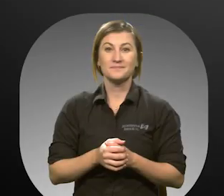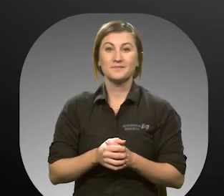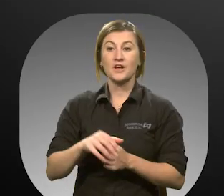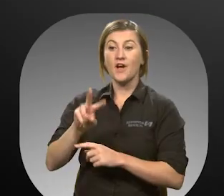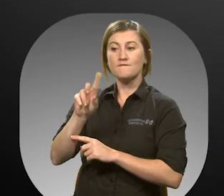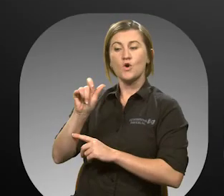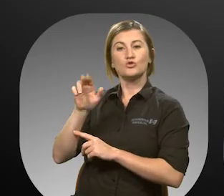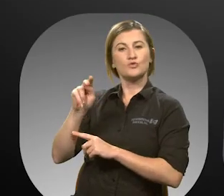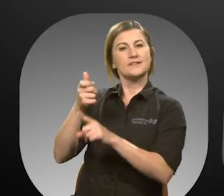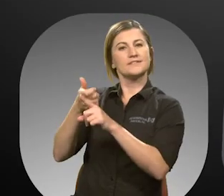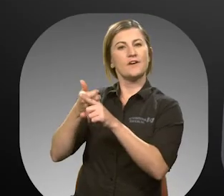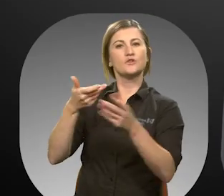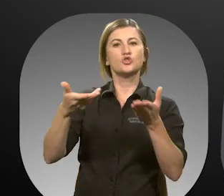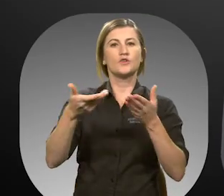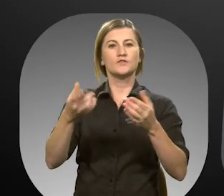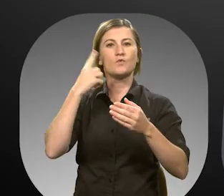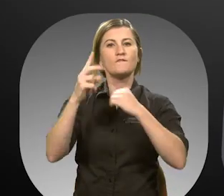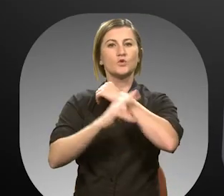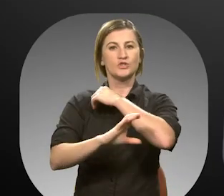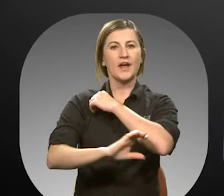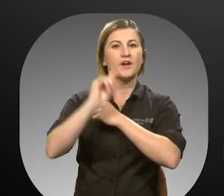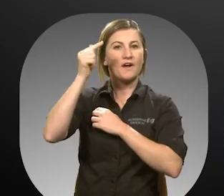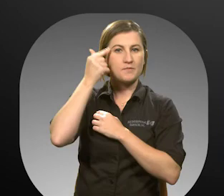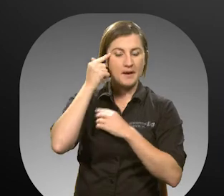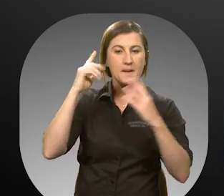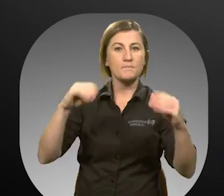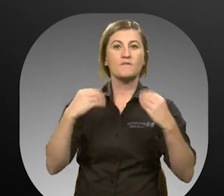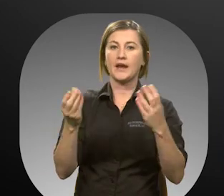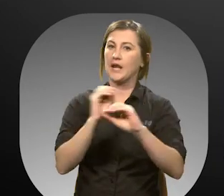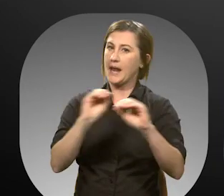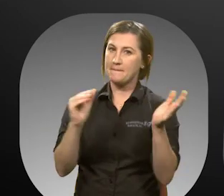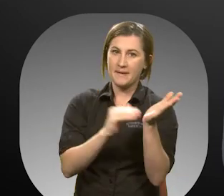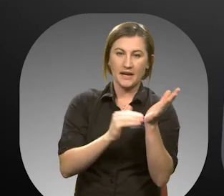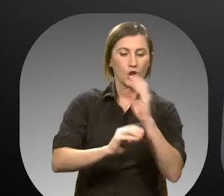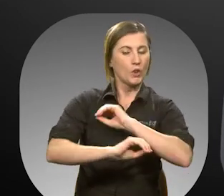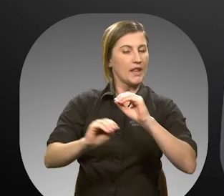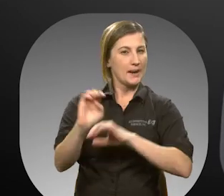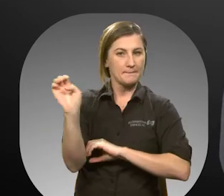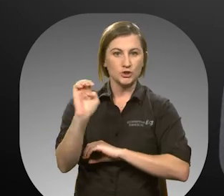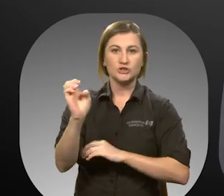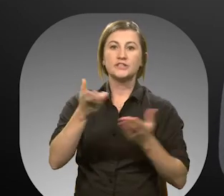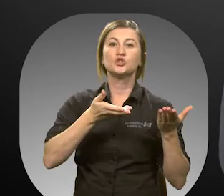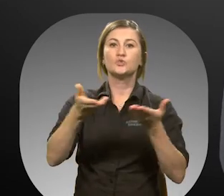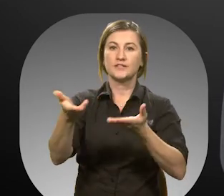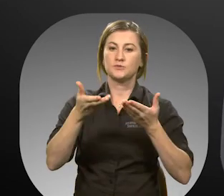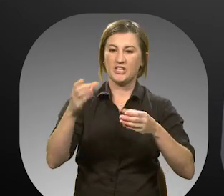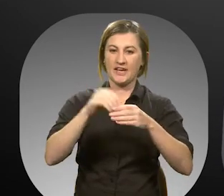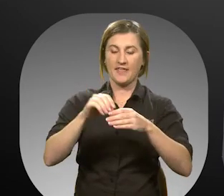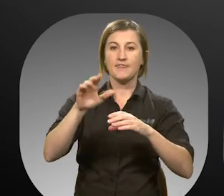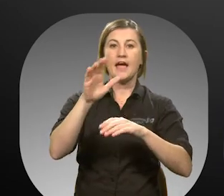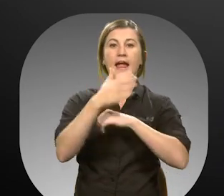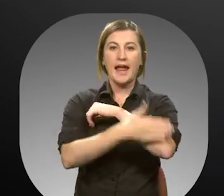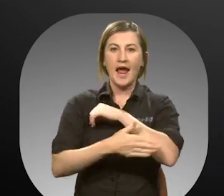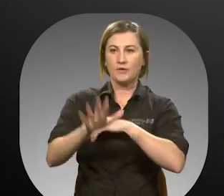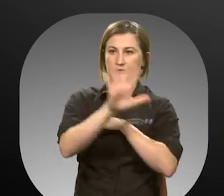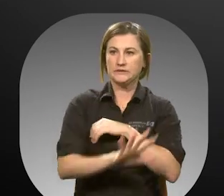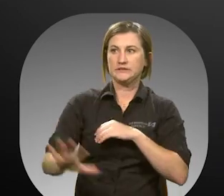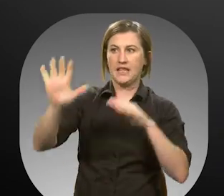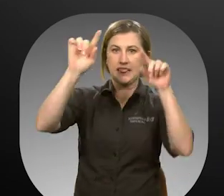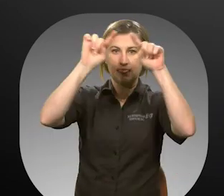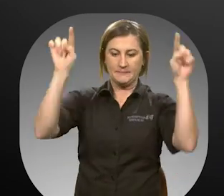Votran is a service of Volusia County Government providing non-medical and non-emergency transportation within the county boundary limits.